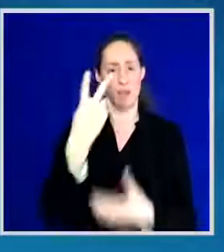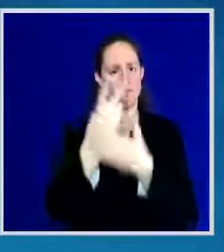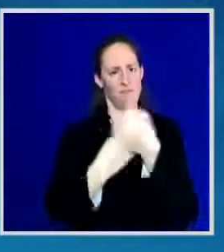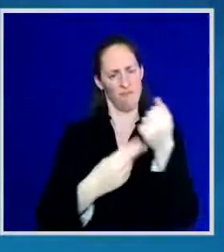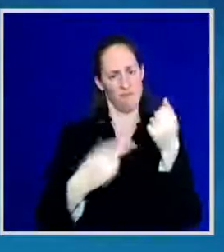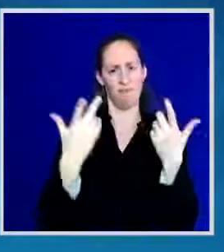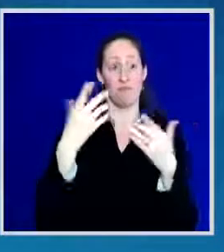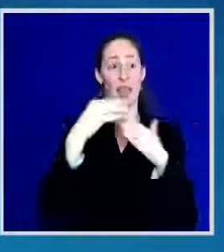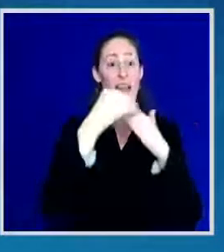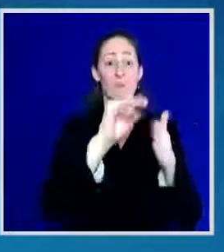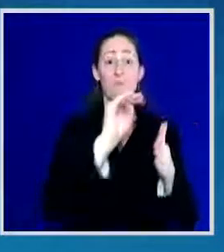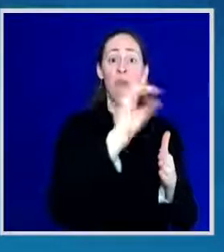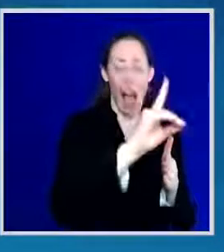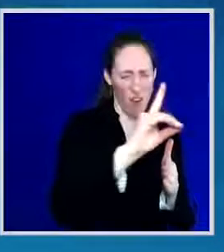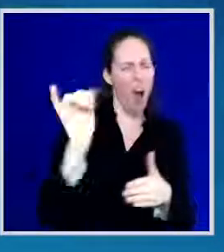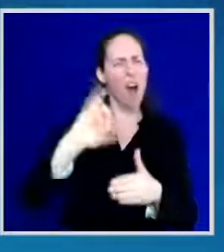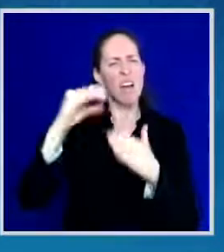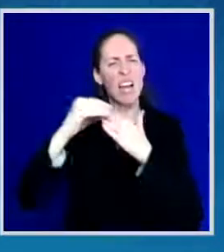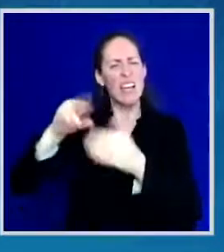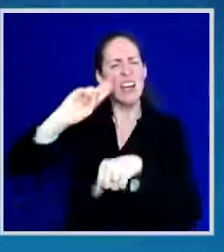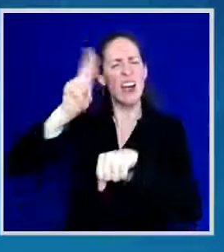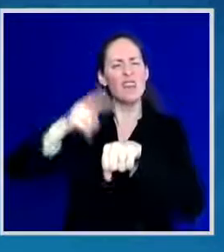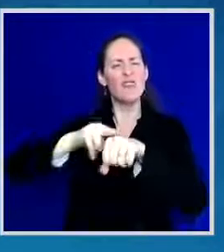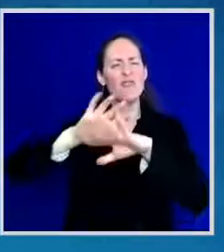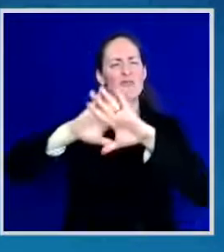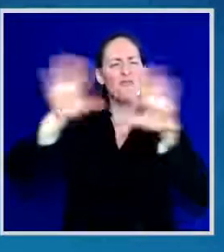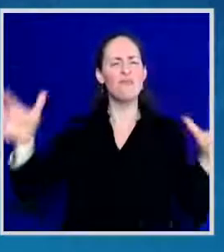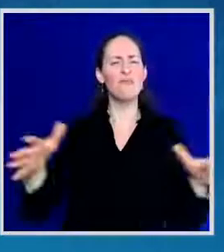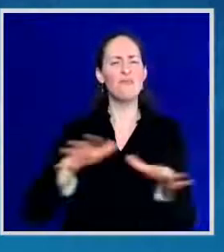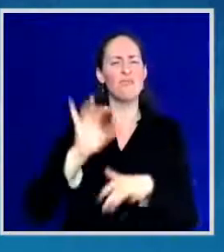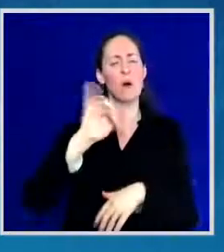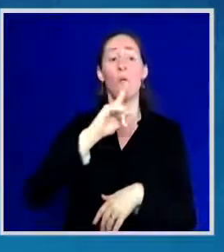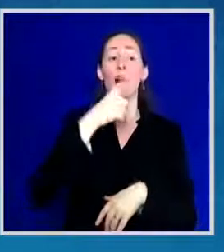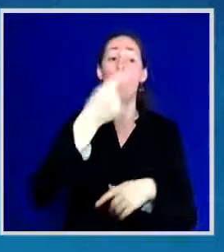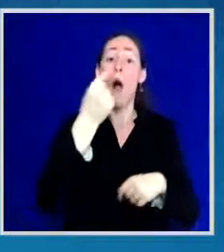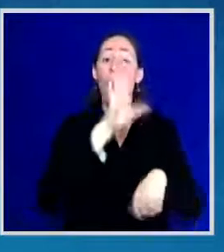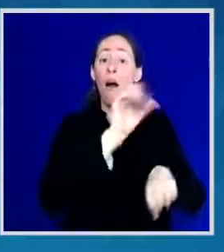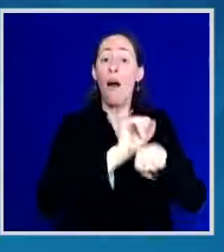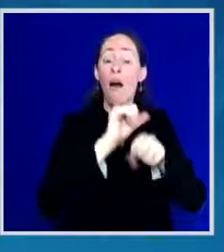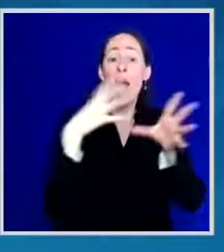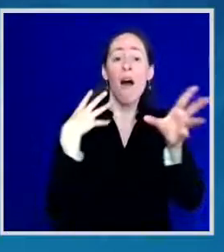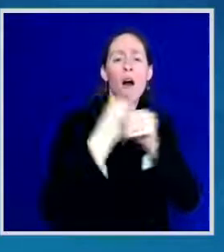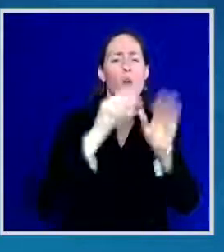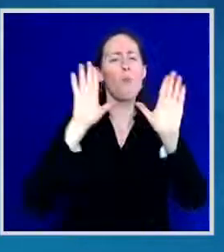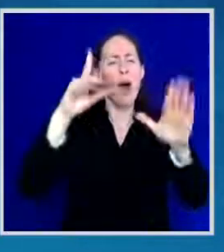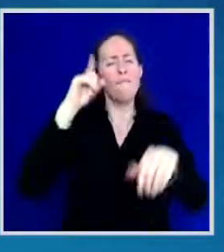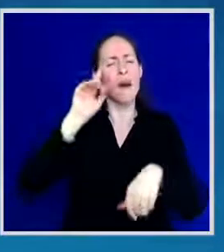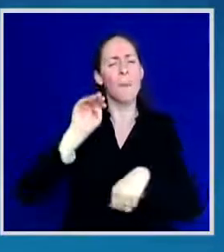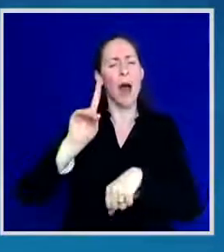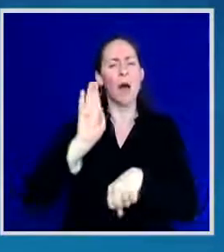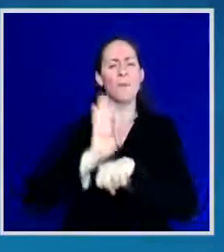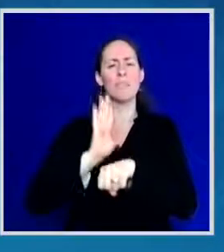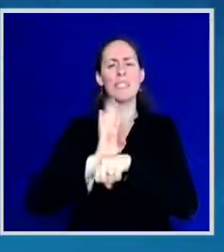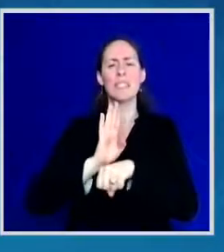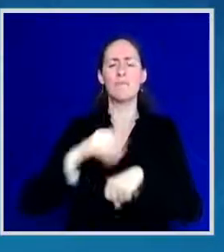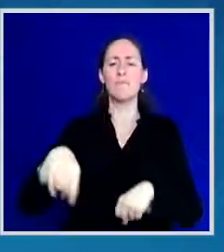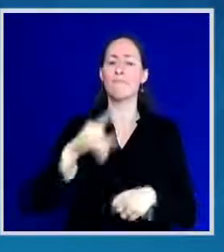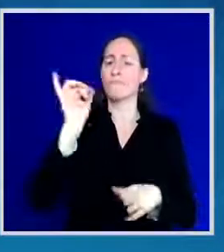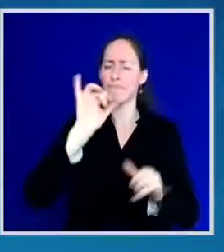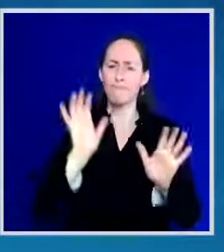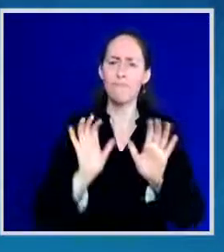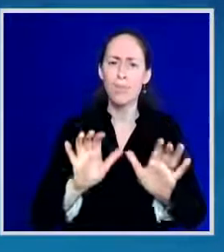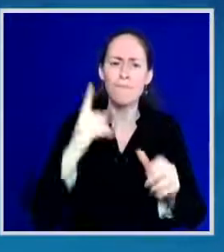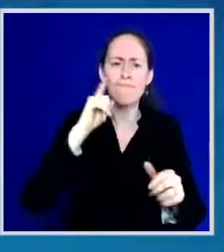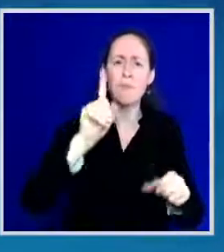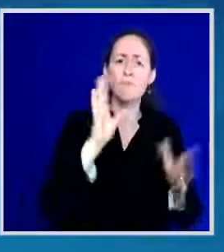I've watched him do exceptional work for Maryland's businesses as the chair of the Senate Small Business Committee. And, of course, Chris, as a member of